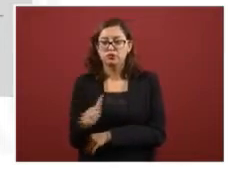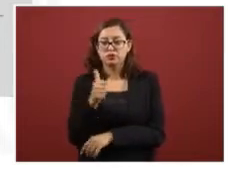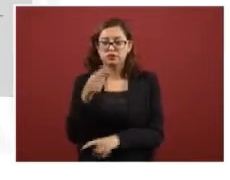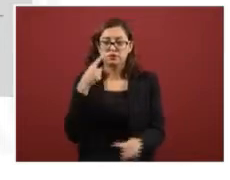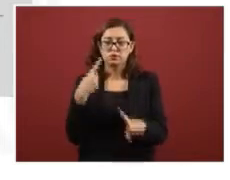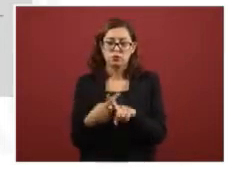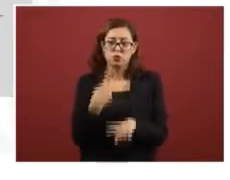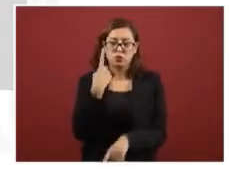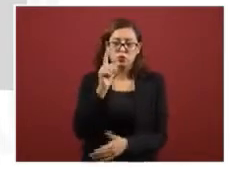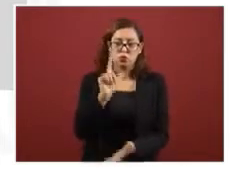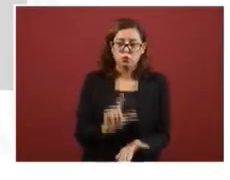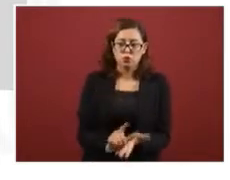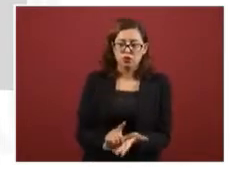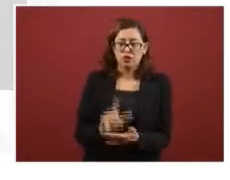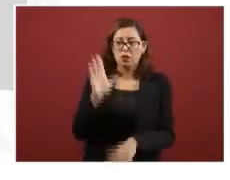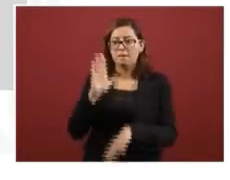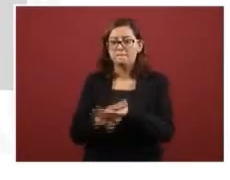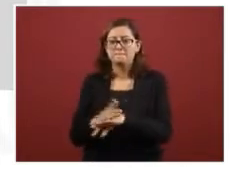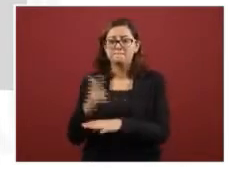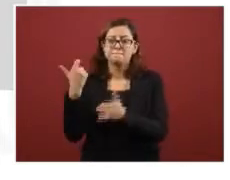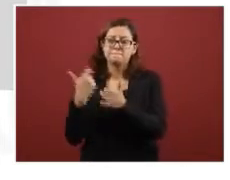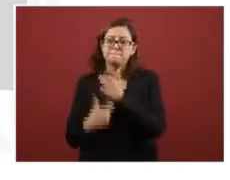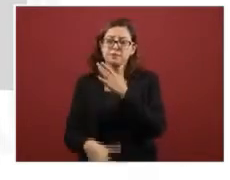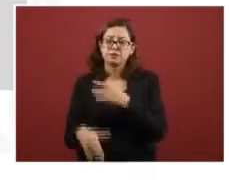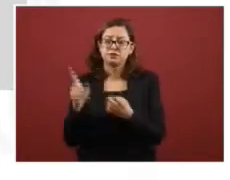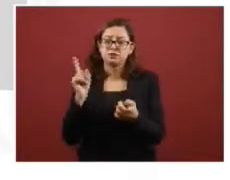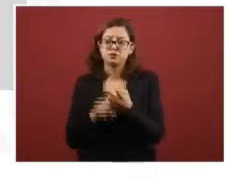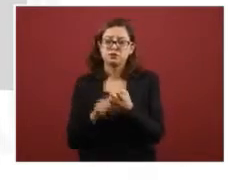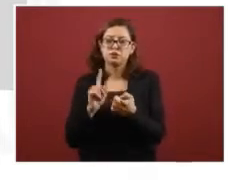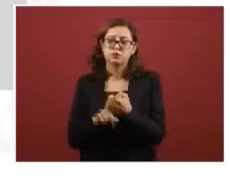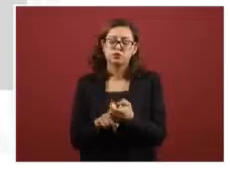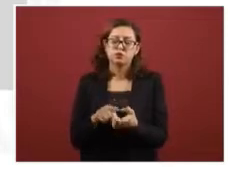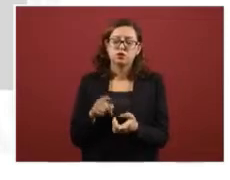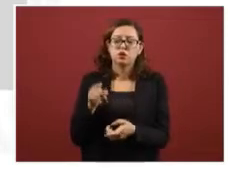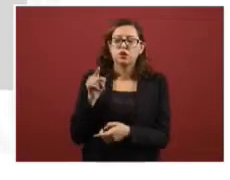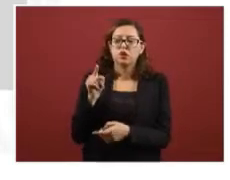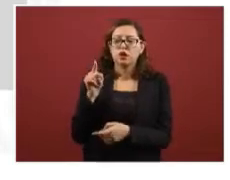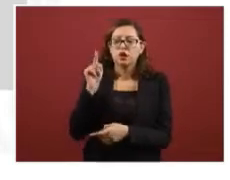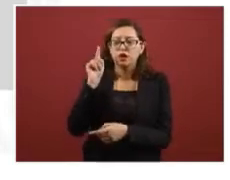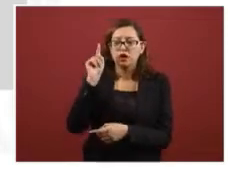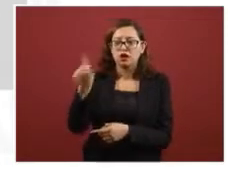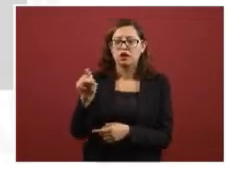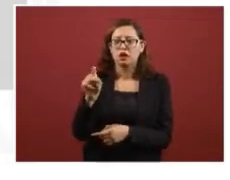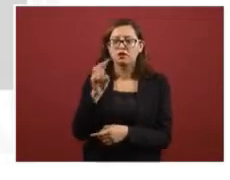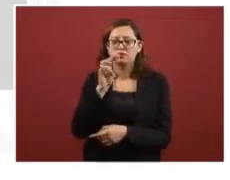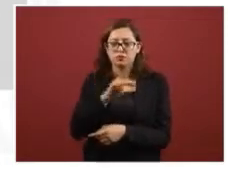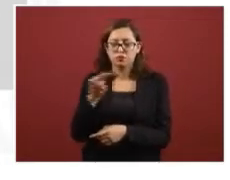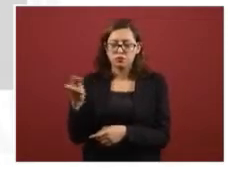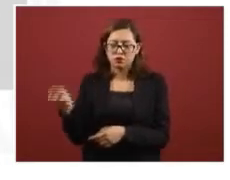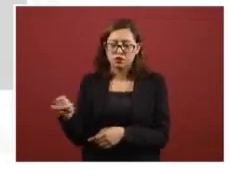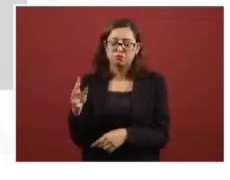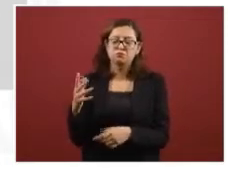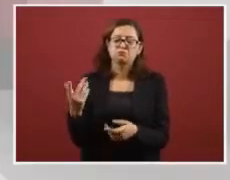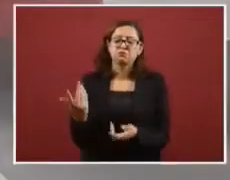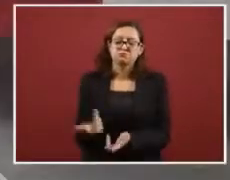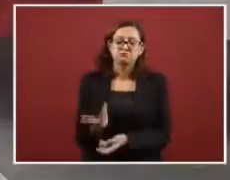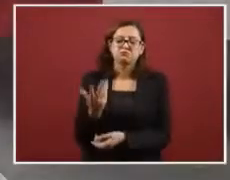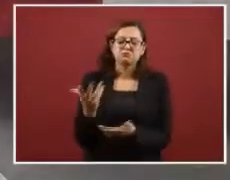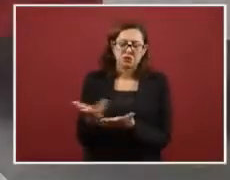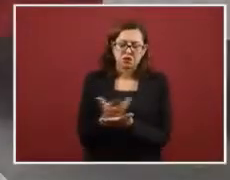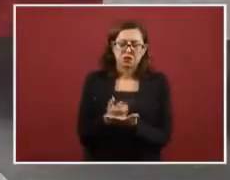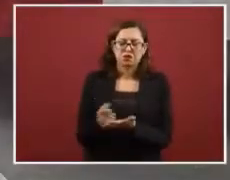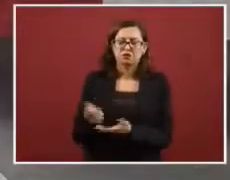And then the most economical in Salamander was in Gasmancuk in